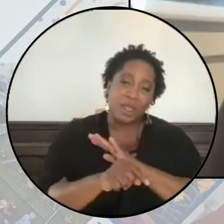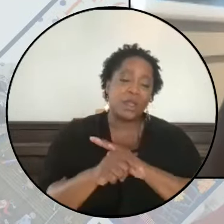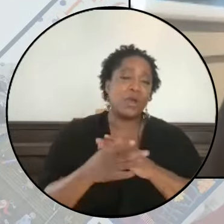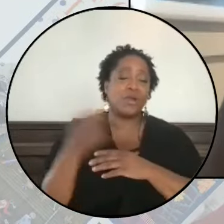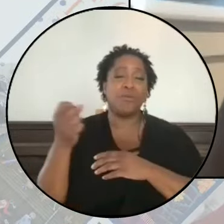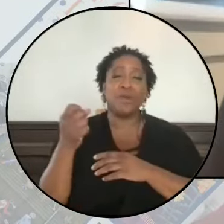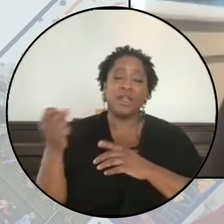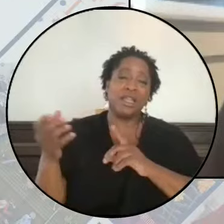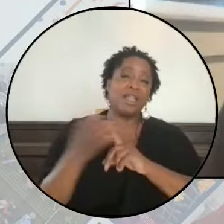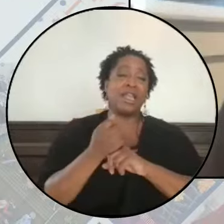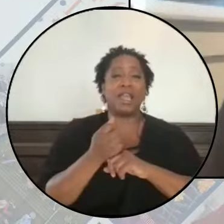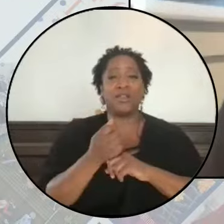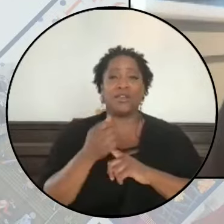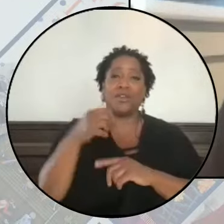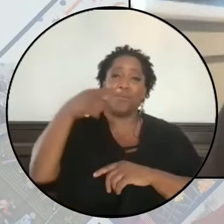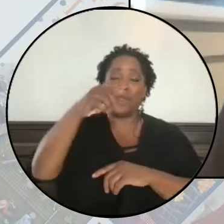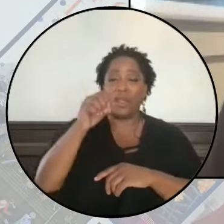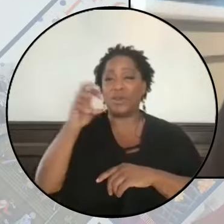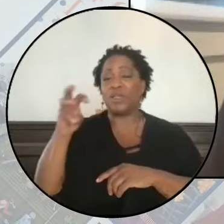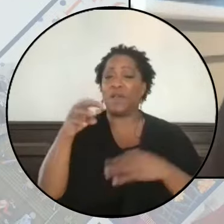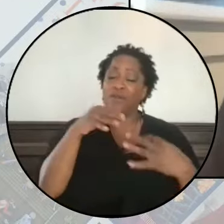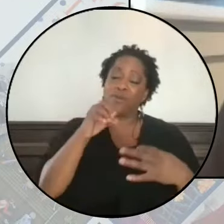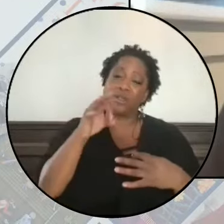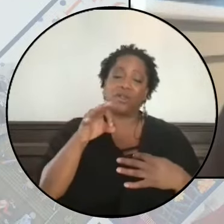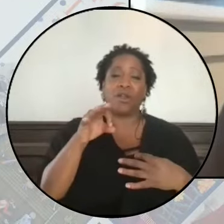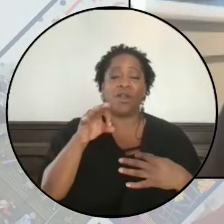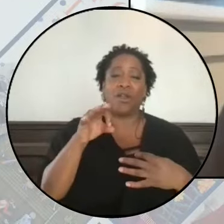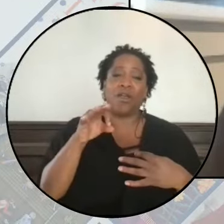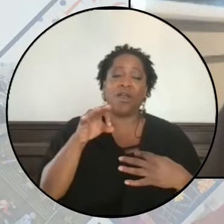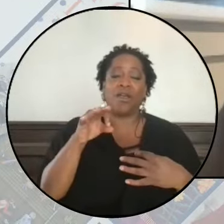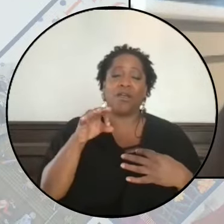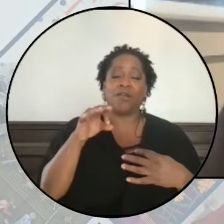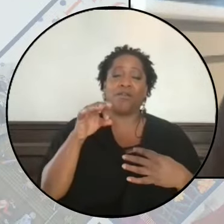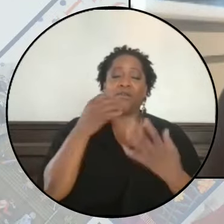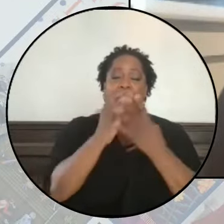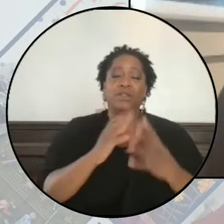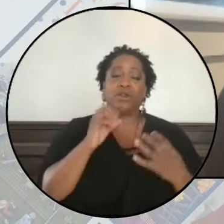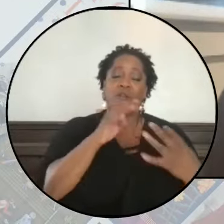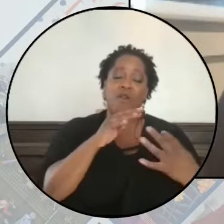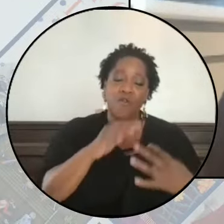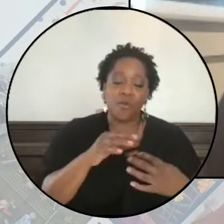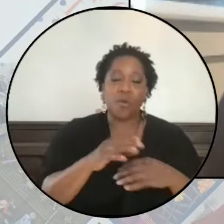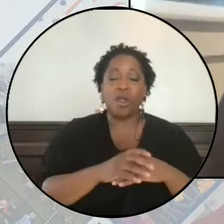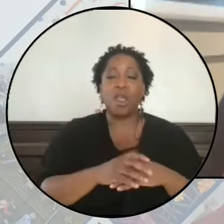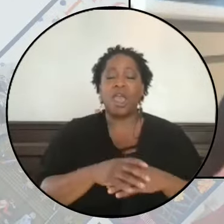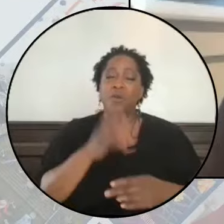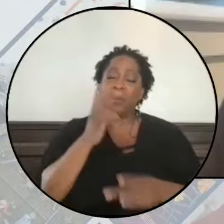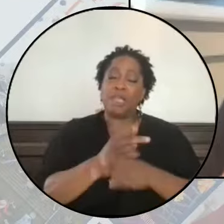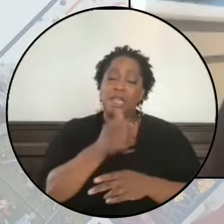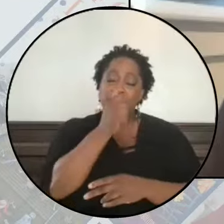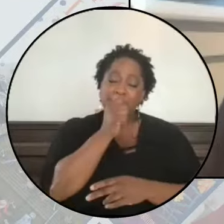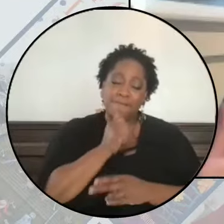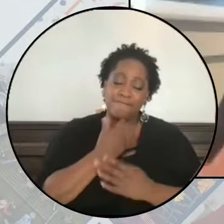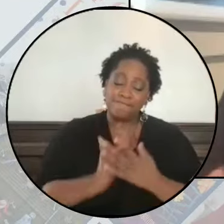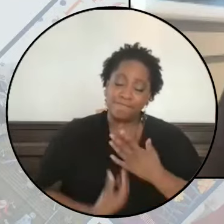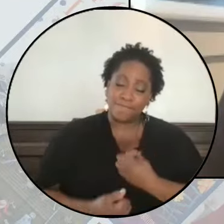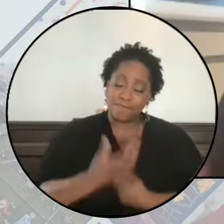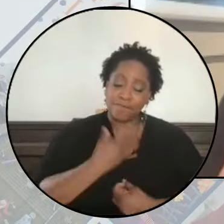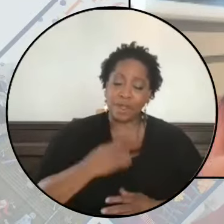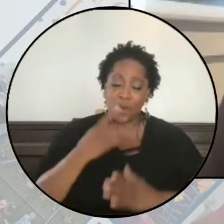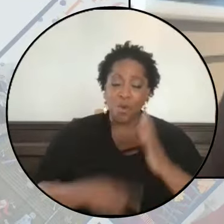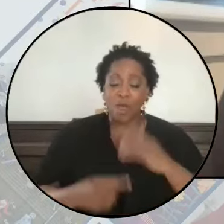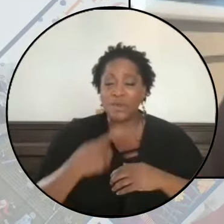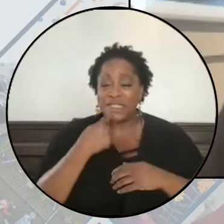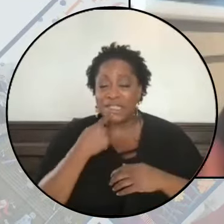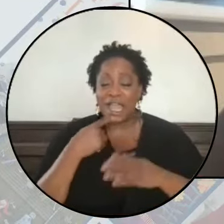hostage, and that grief is real and human and profound. And we are holding that agony. And the thing that we are saying and